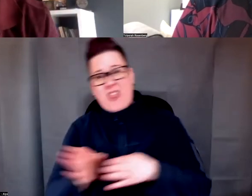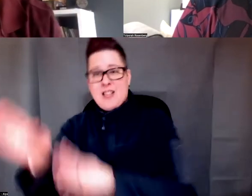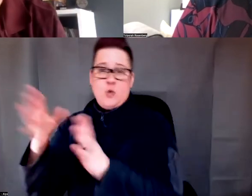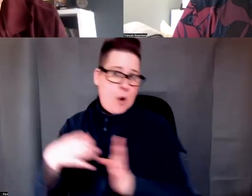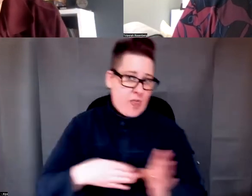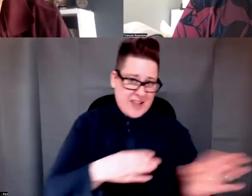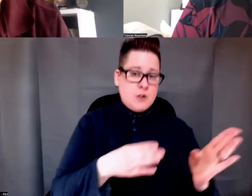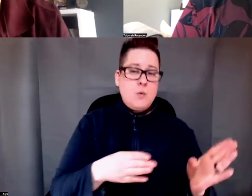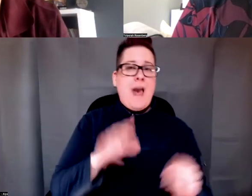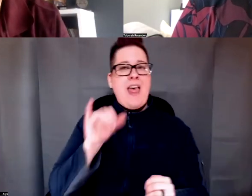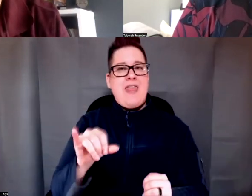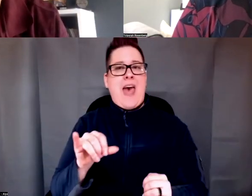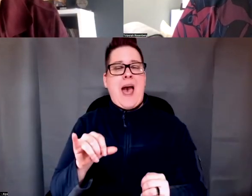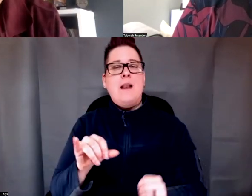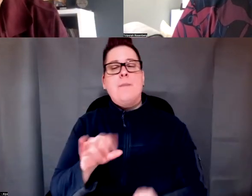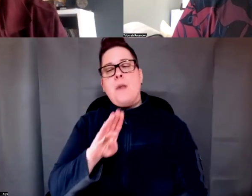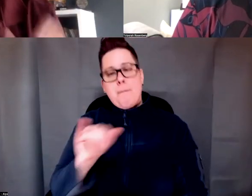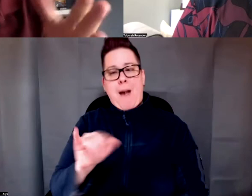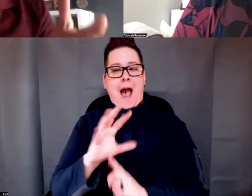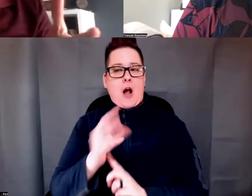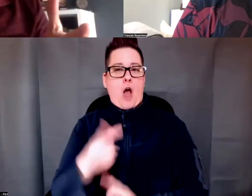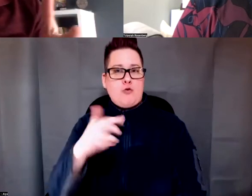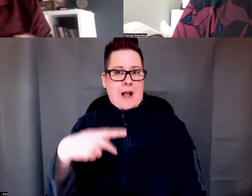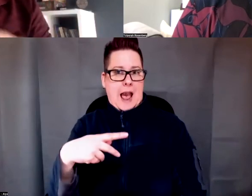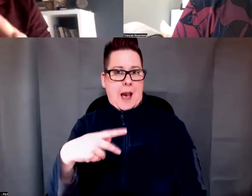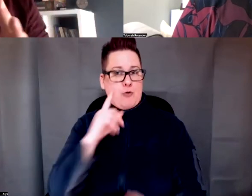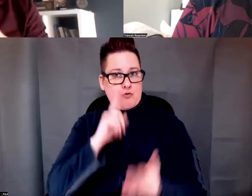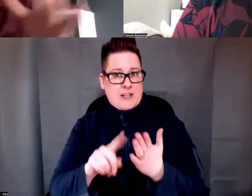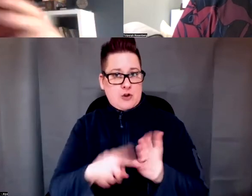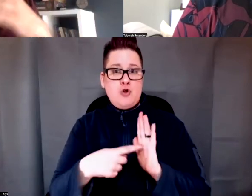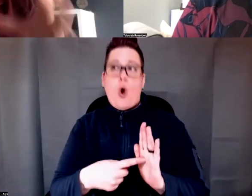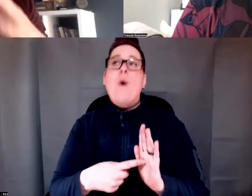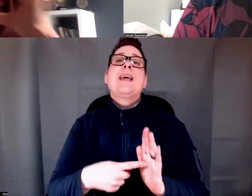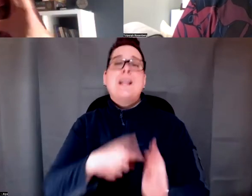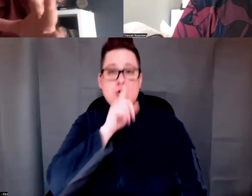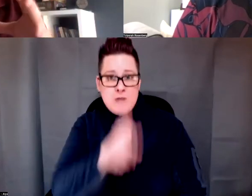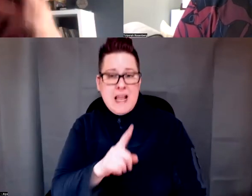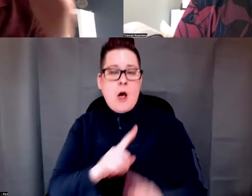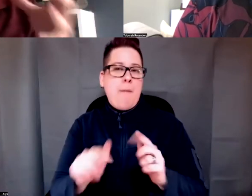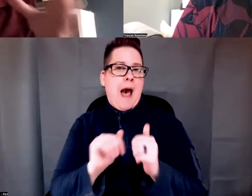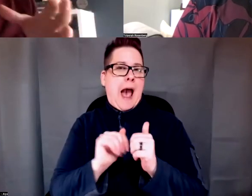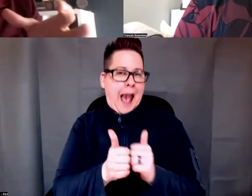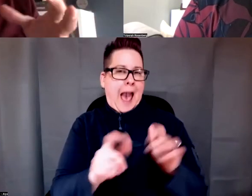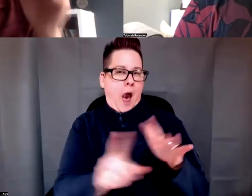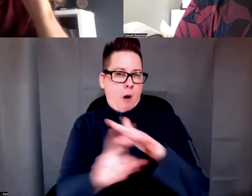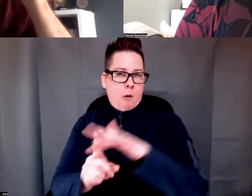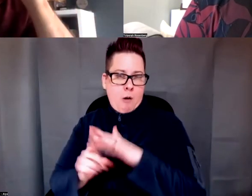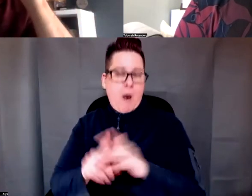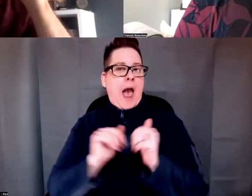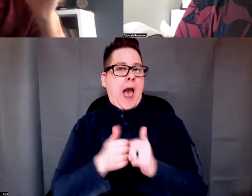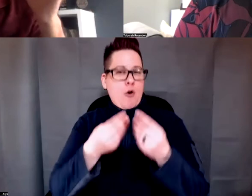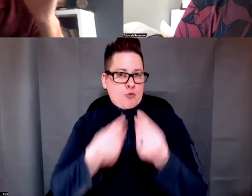the bicultural gap research has told us that it's real, but that the ways in which it takes shape and can be resolved